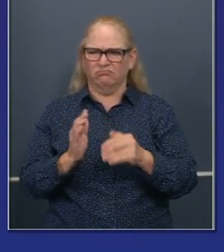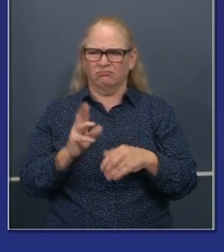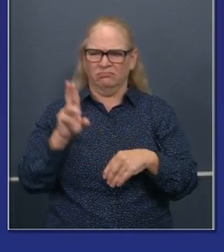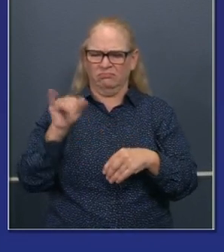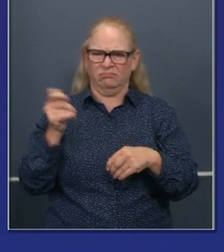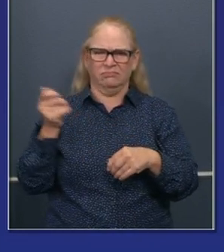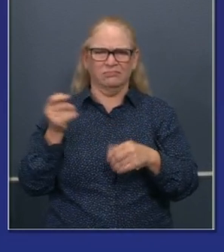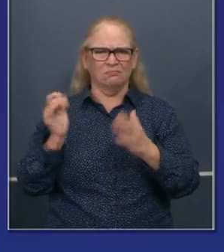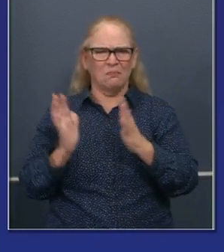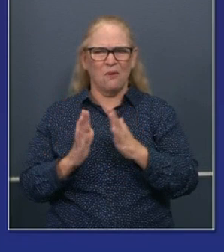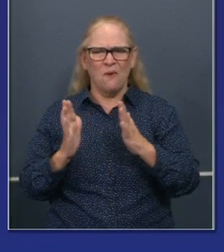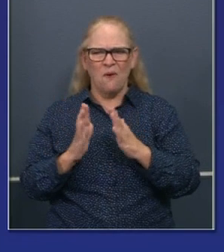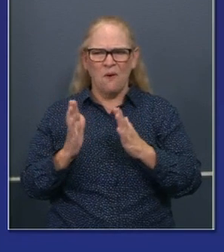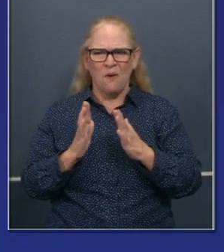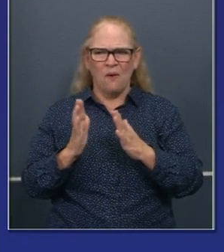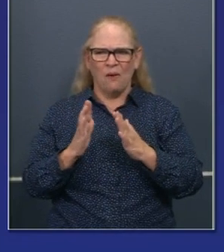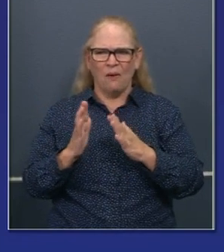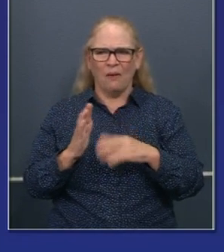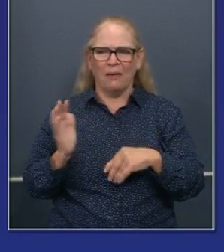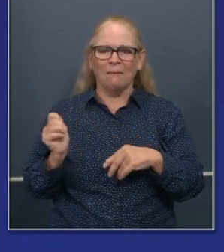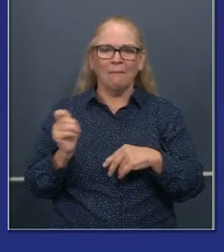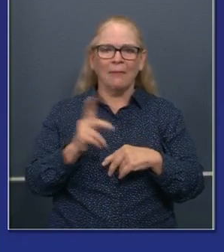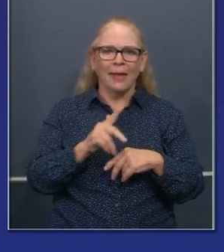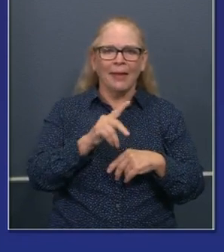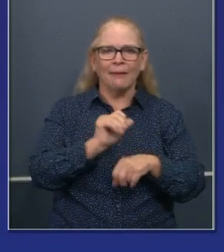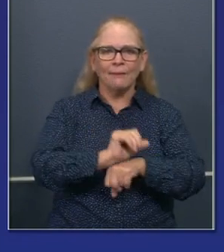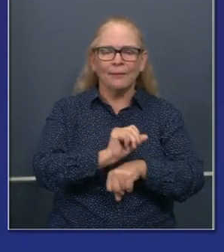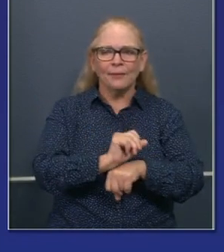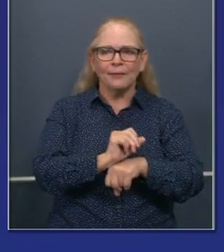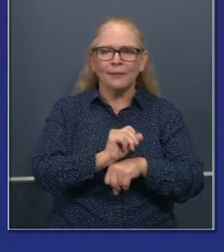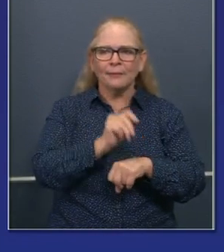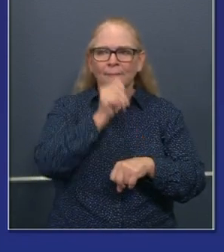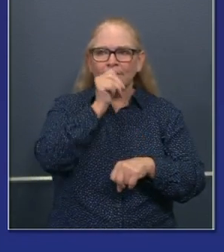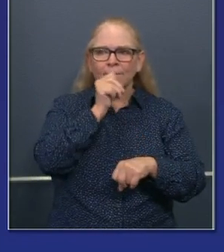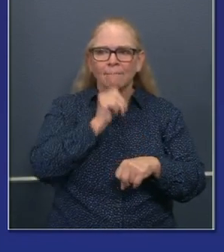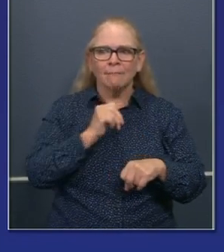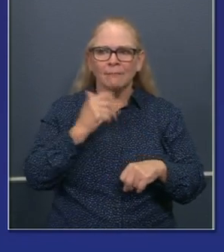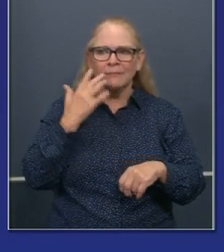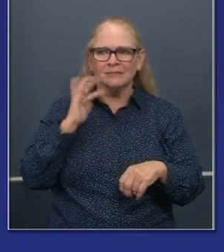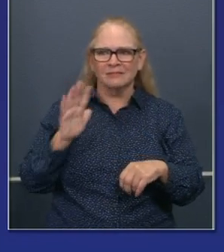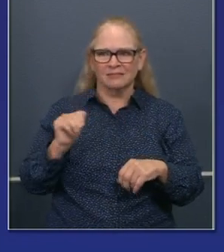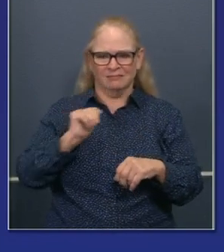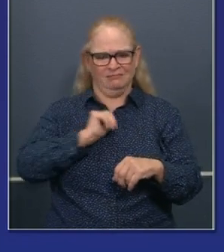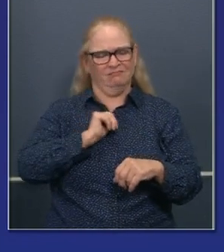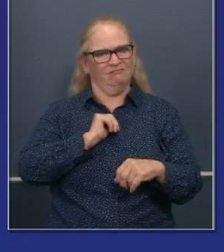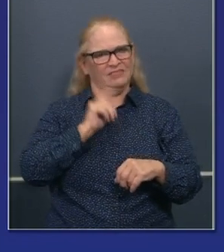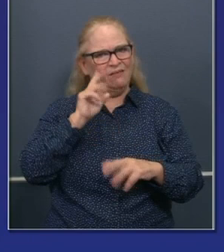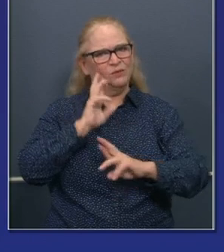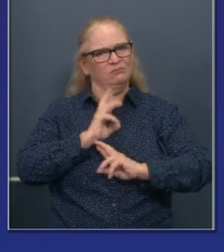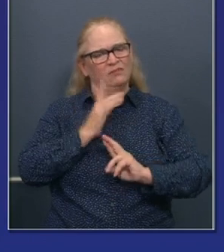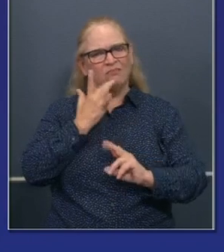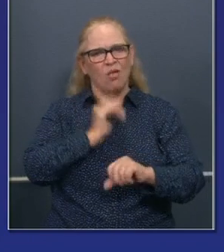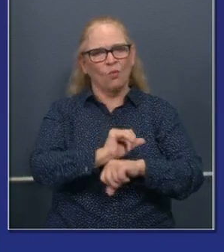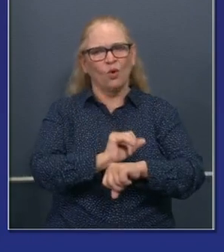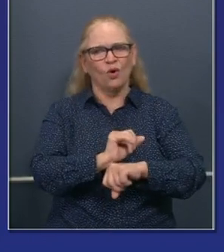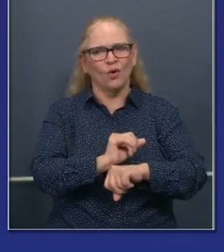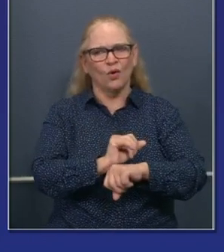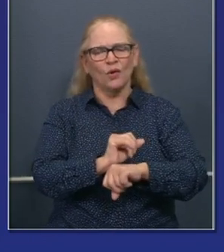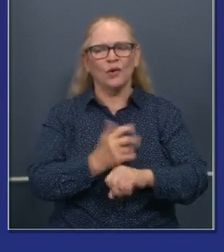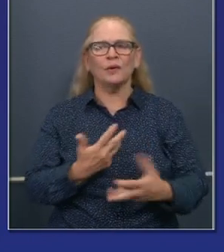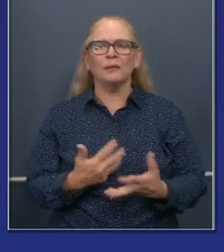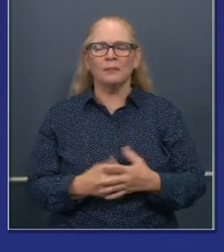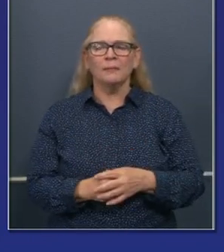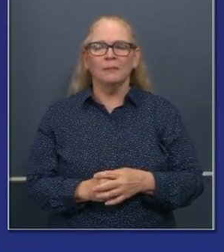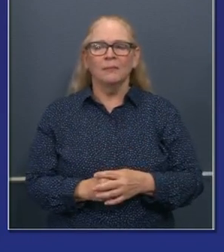they still went back to work for, well, three reasons for dignity being the most important. Uh, they wanted to look, I remember